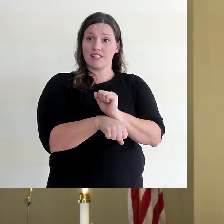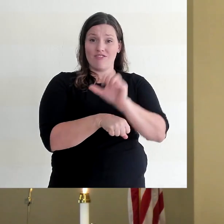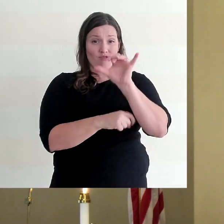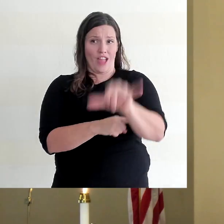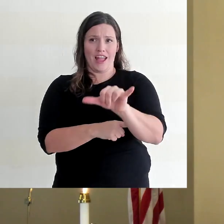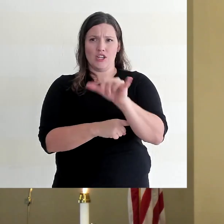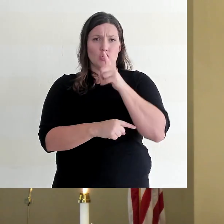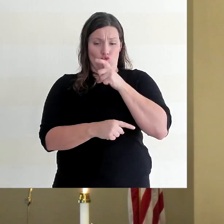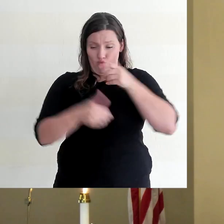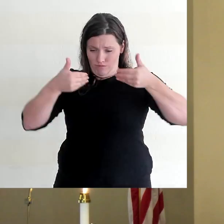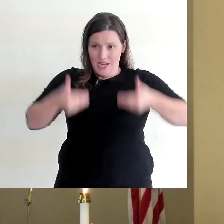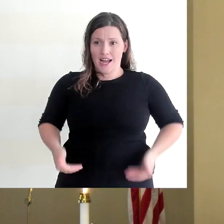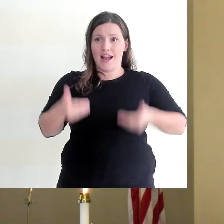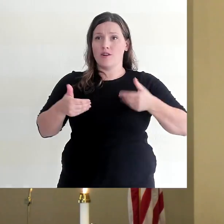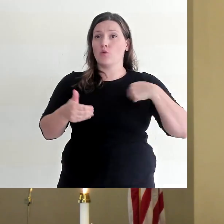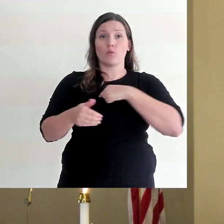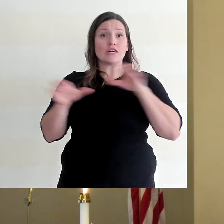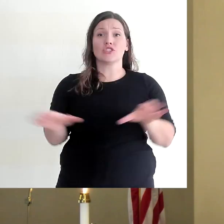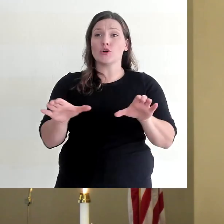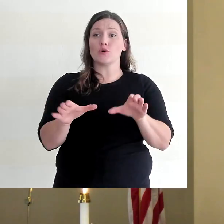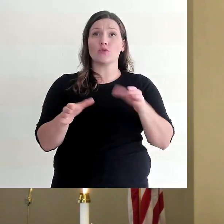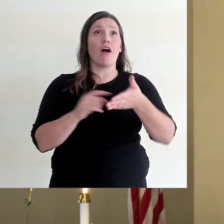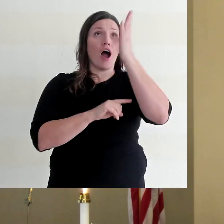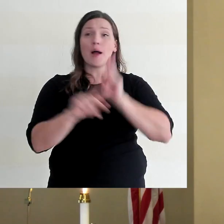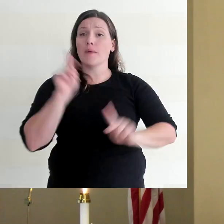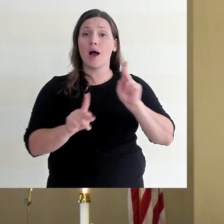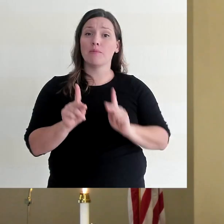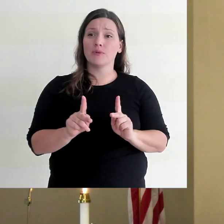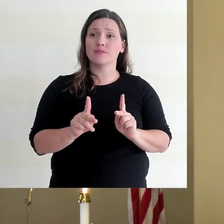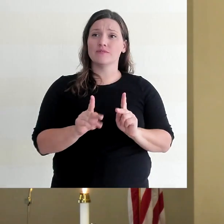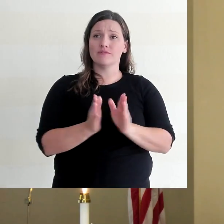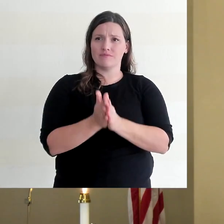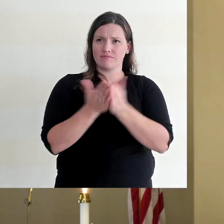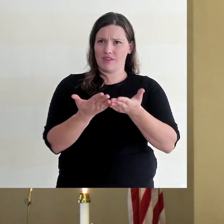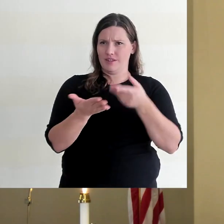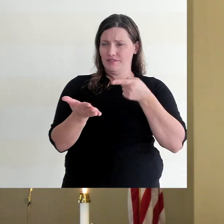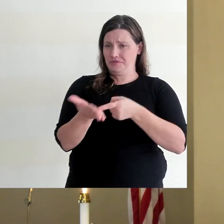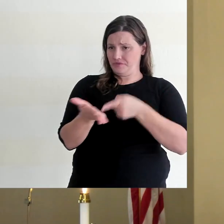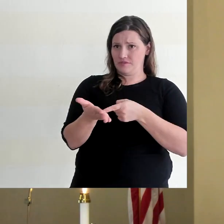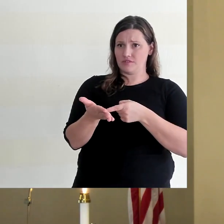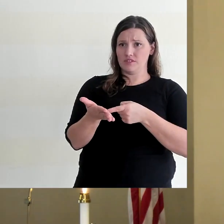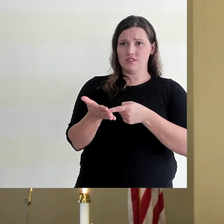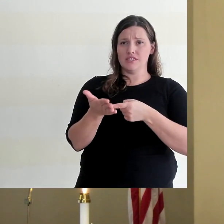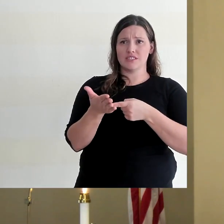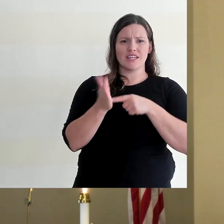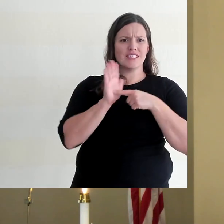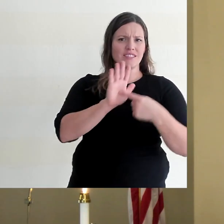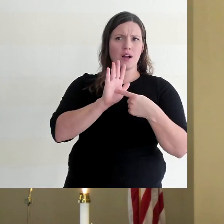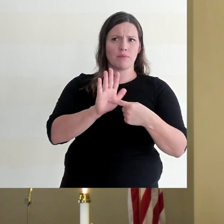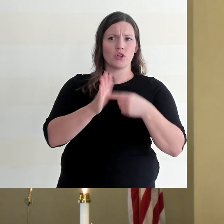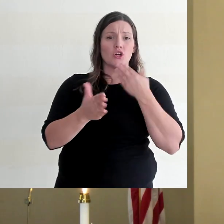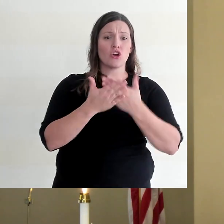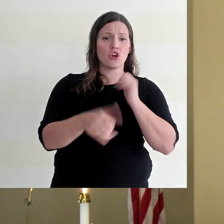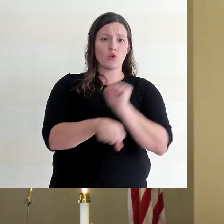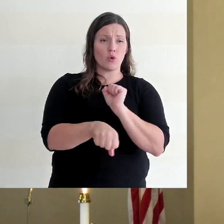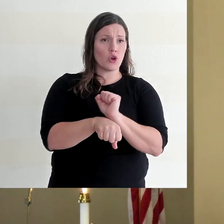That's who we are now and what we do as God's people. And in the book of Hebrews, examples of